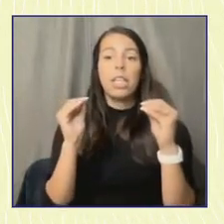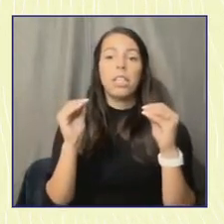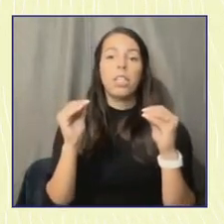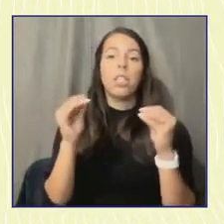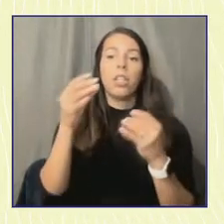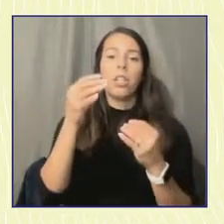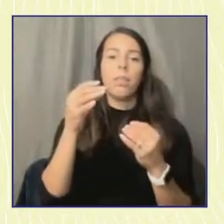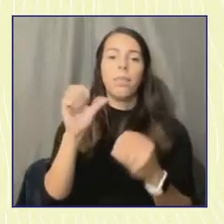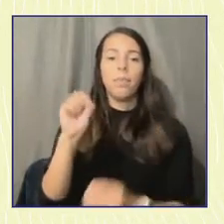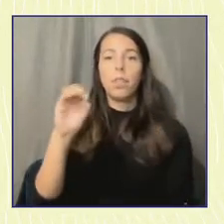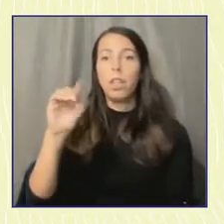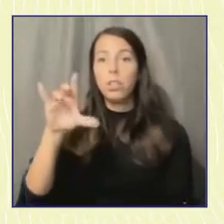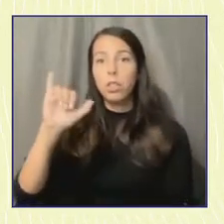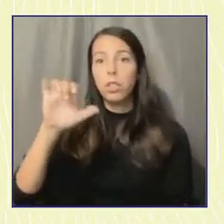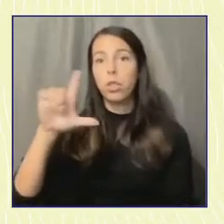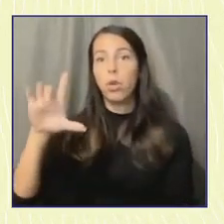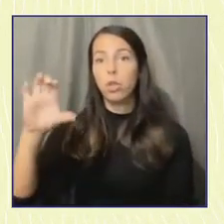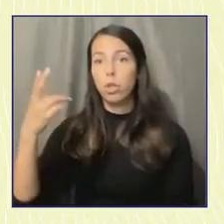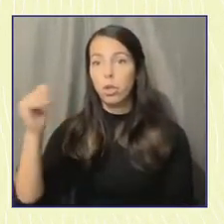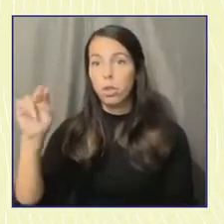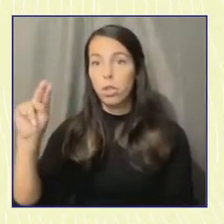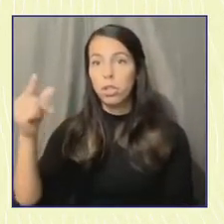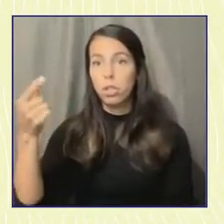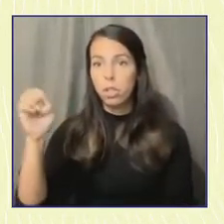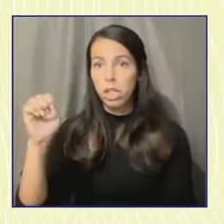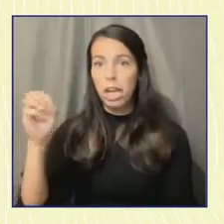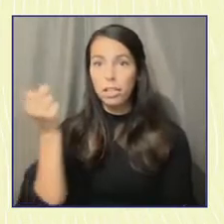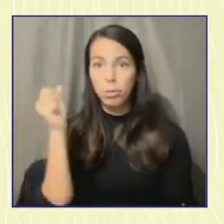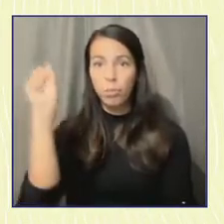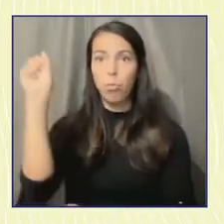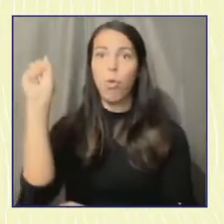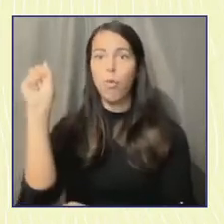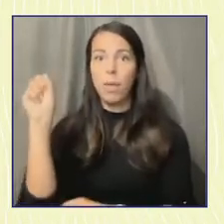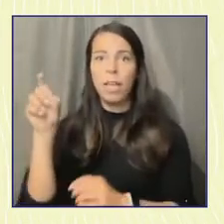community action projects based on issues about which they're passionate.